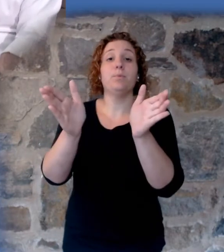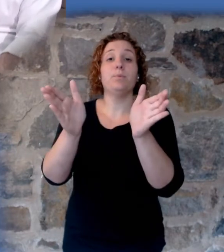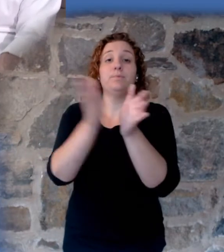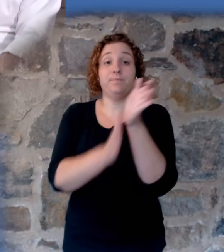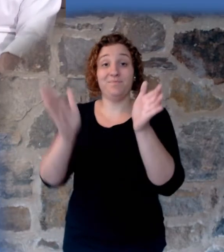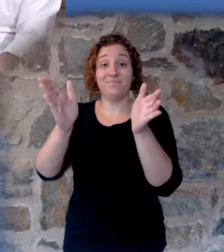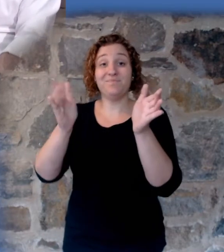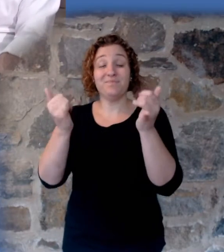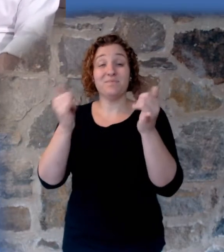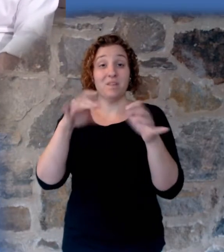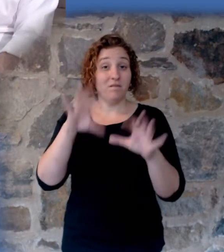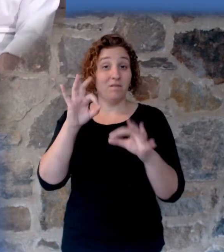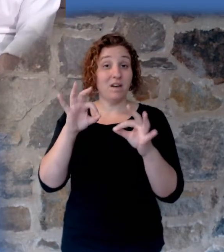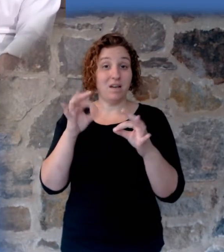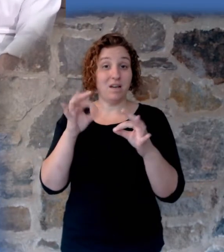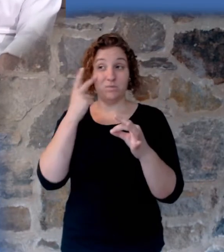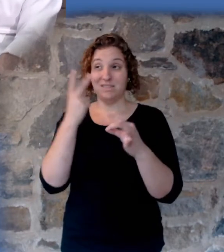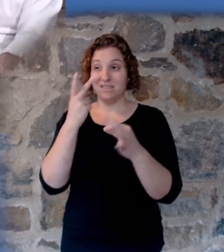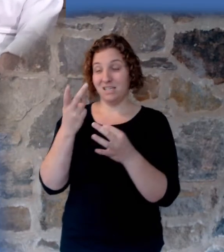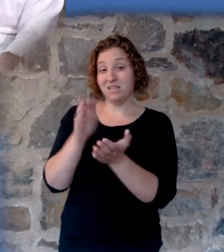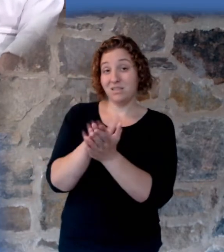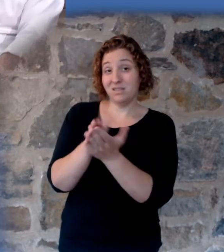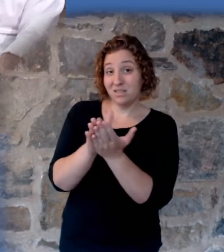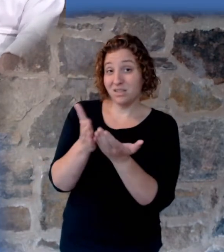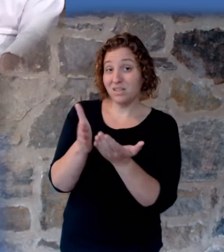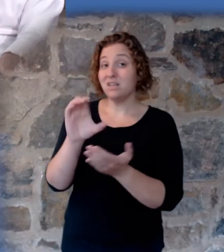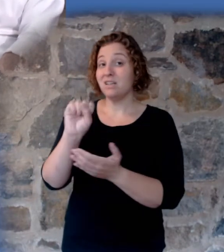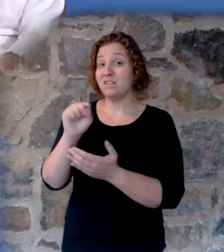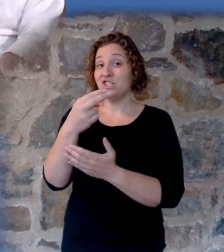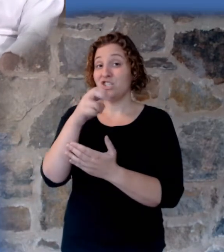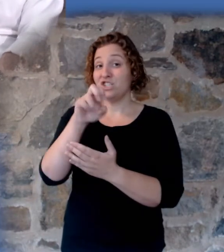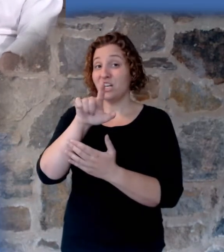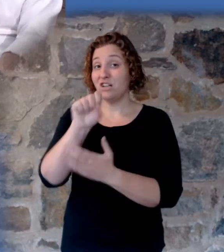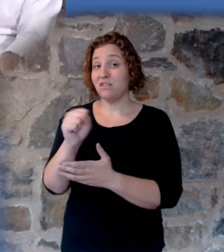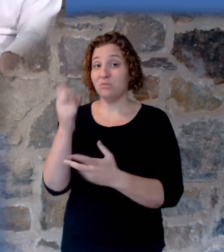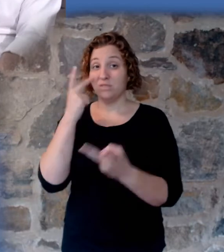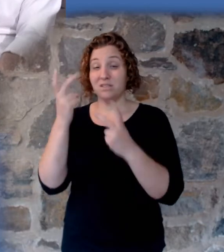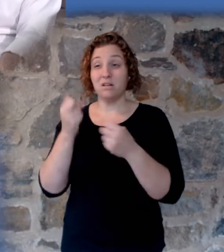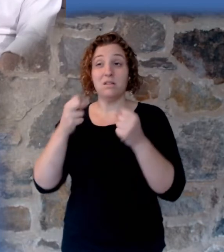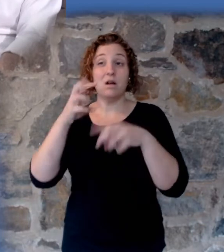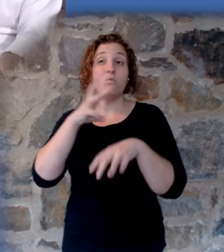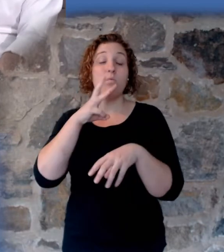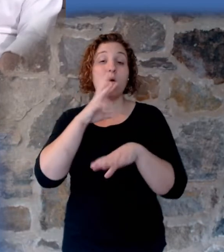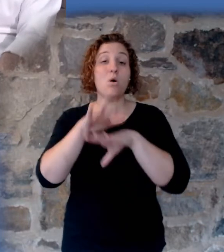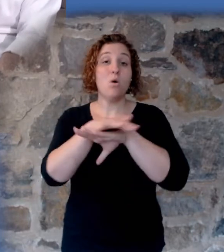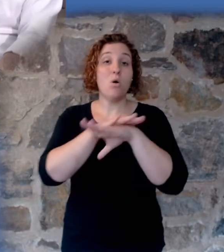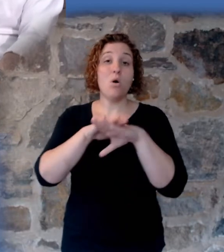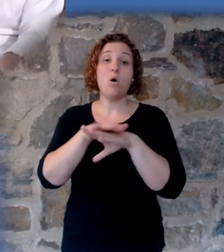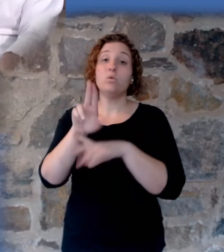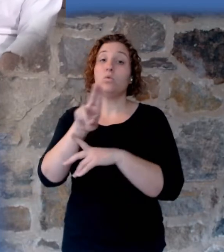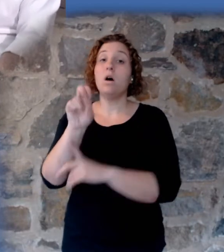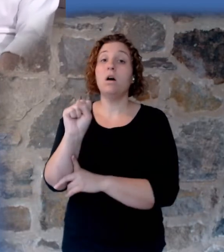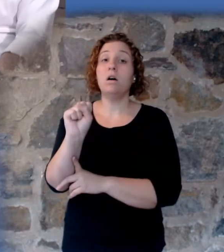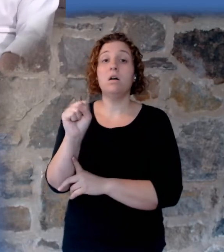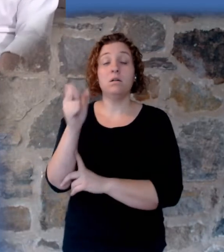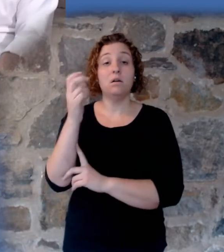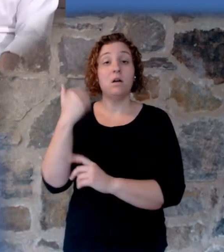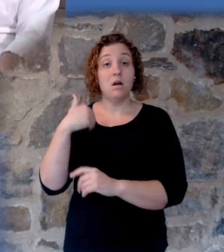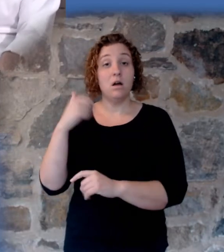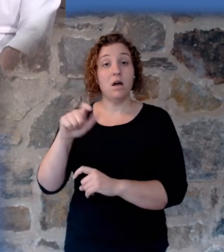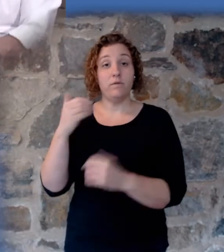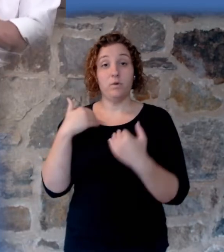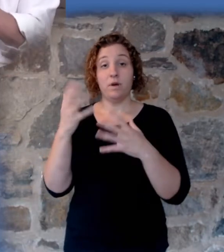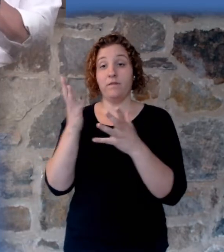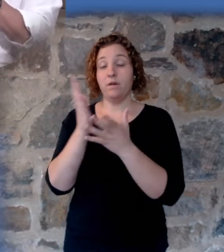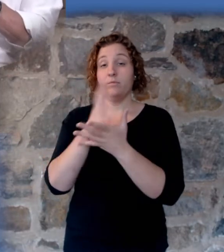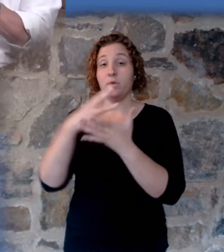we've got seashells and other things. They've all agreed pretty much there had to be large water on the surface of the United States and eventually washed out. And